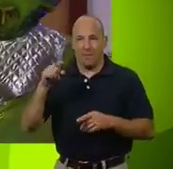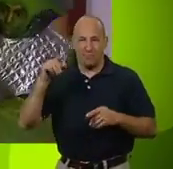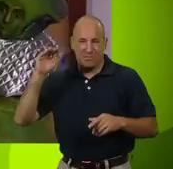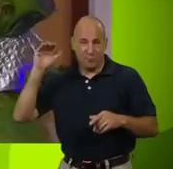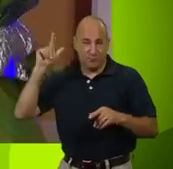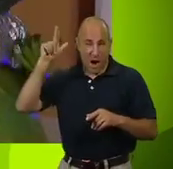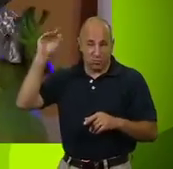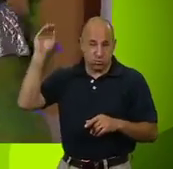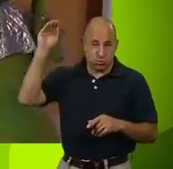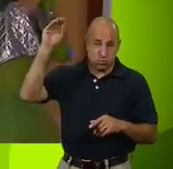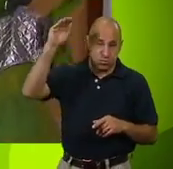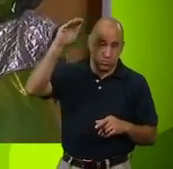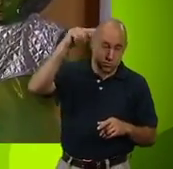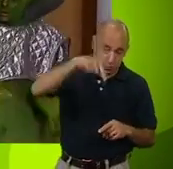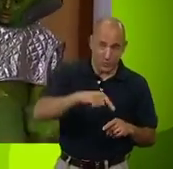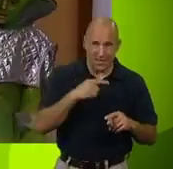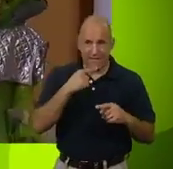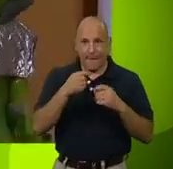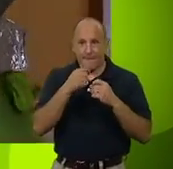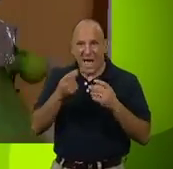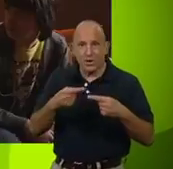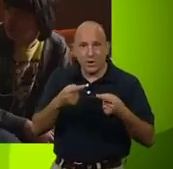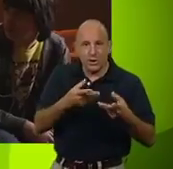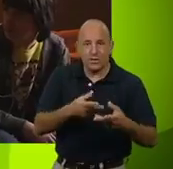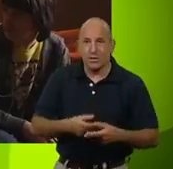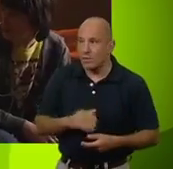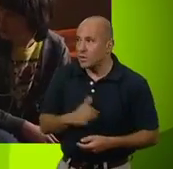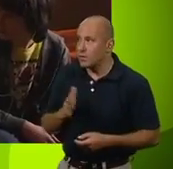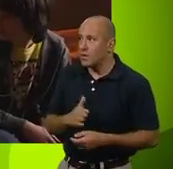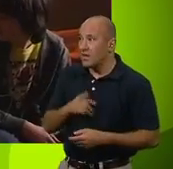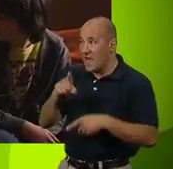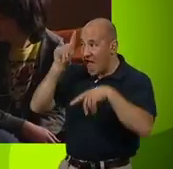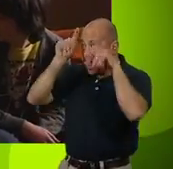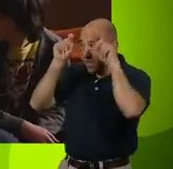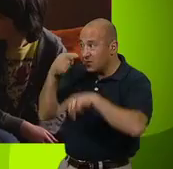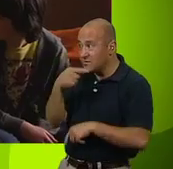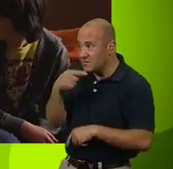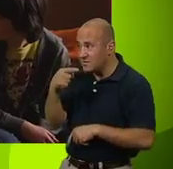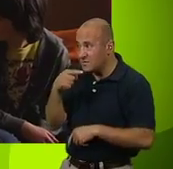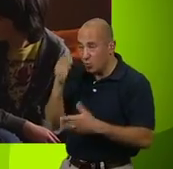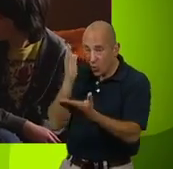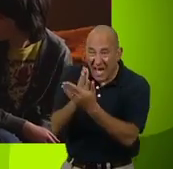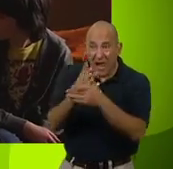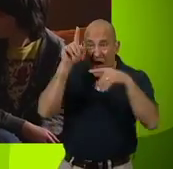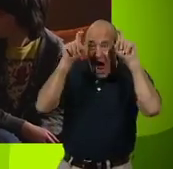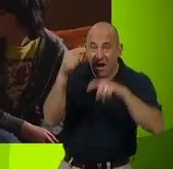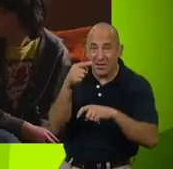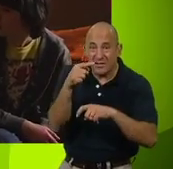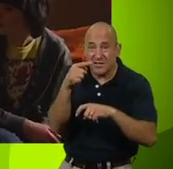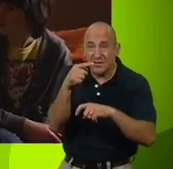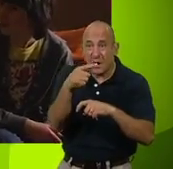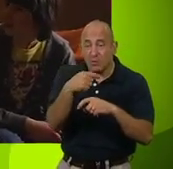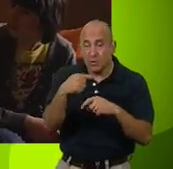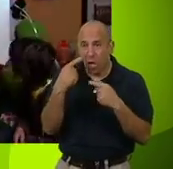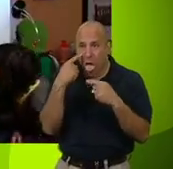stars to deliver a message. Max, it's aliens. Real life aliens. They've come